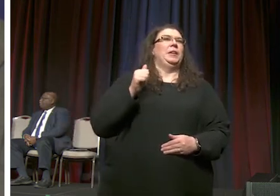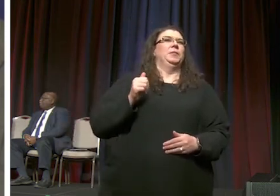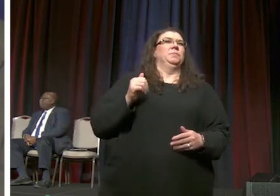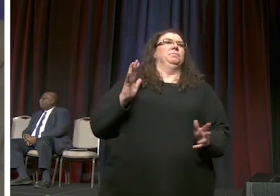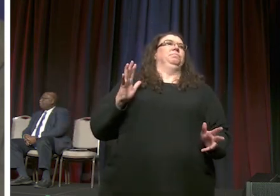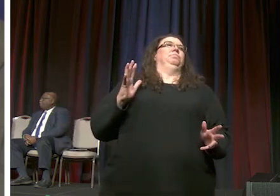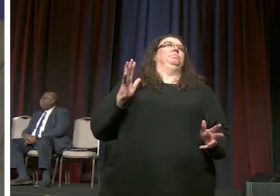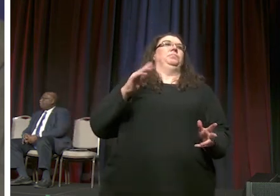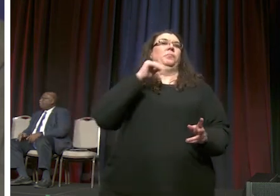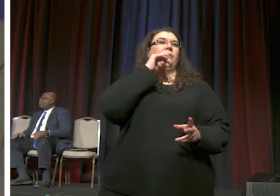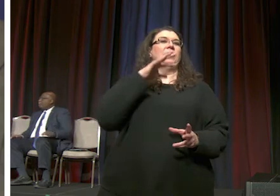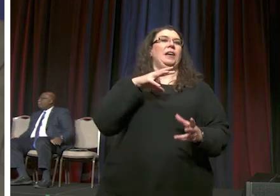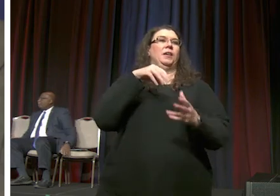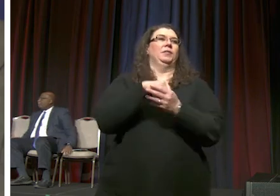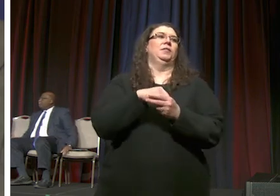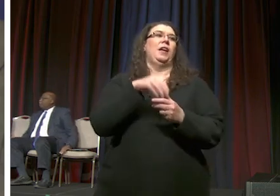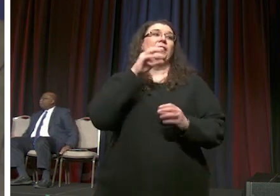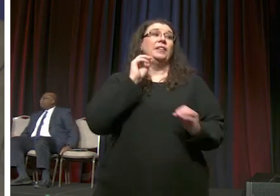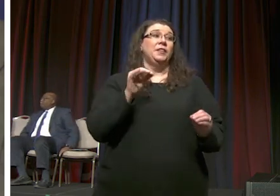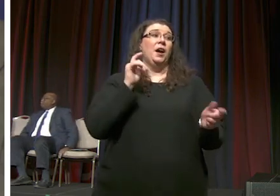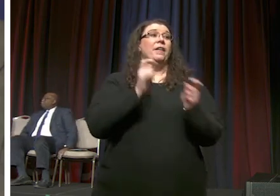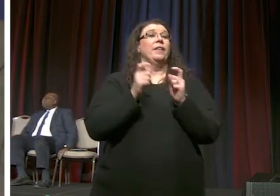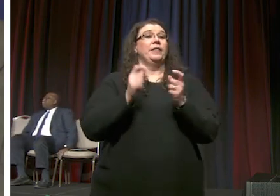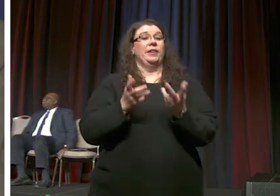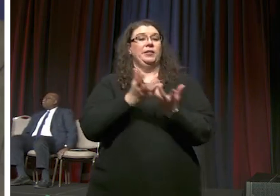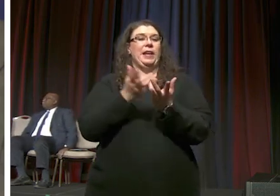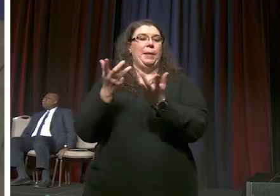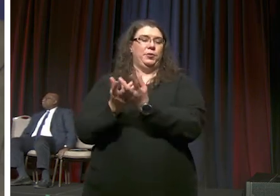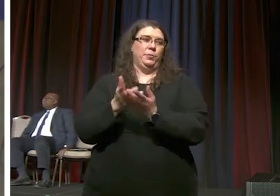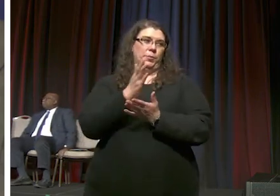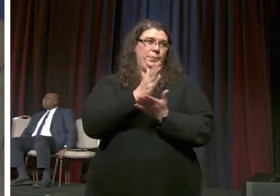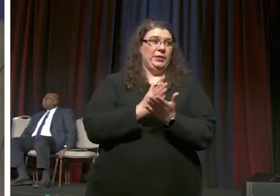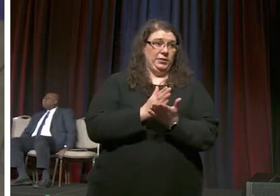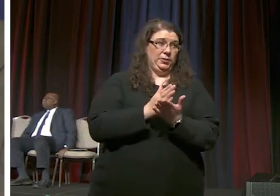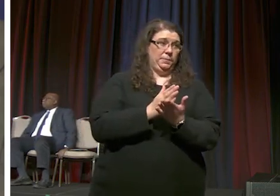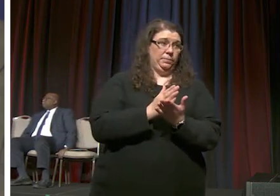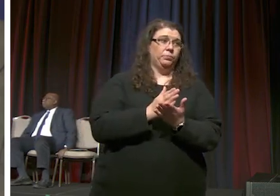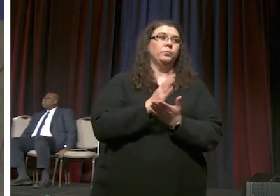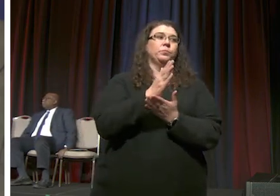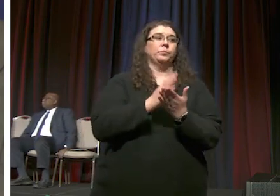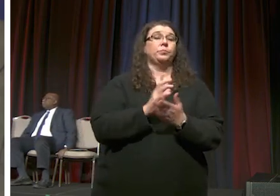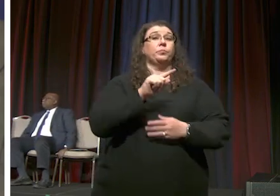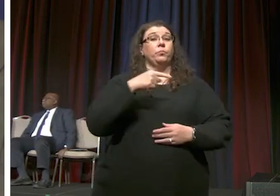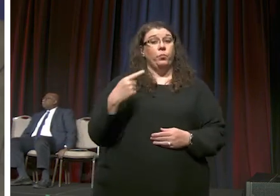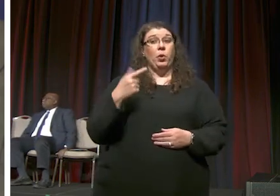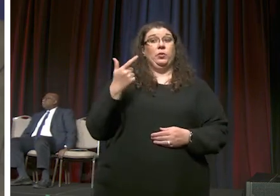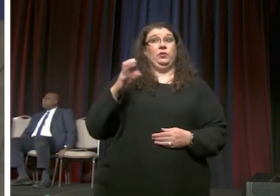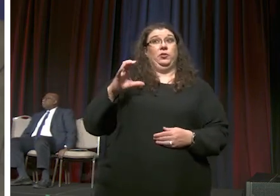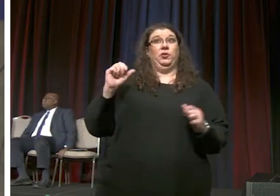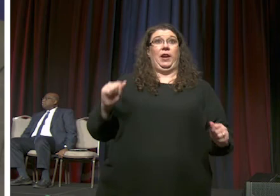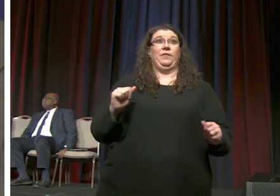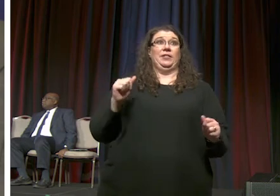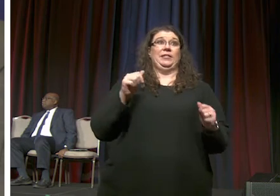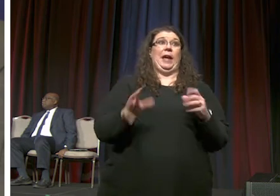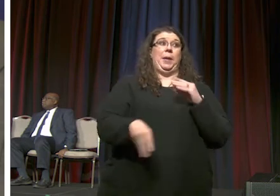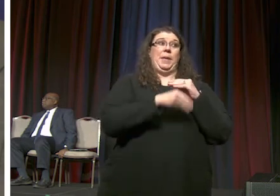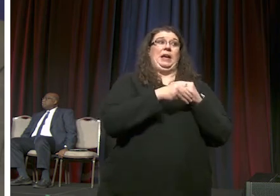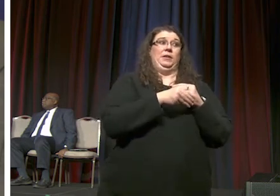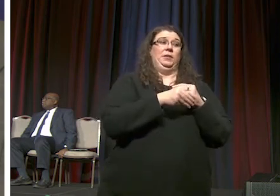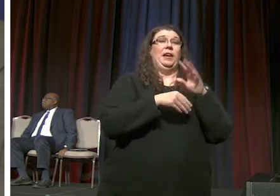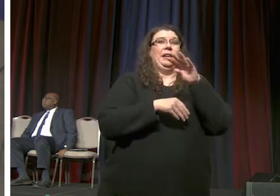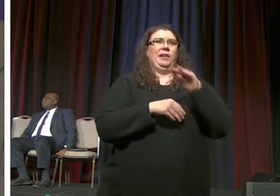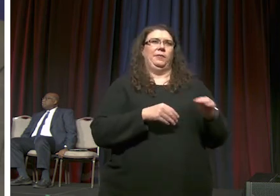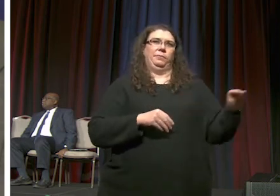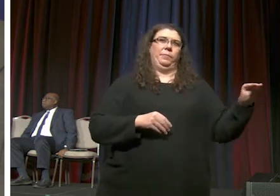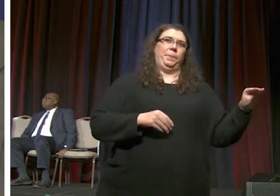being in the non-adaptable piece which is the piece that only general conference can amend and it can be put over